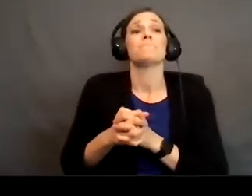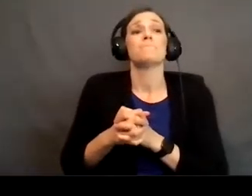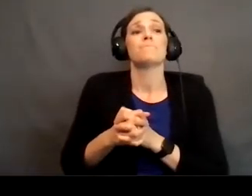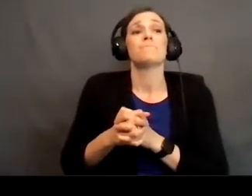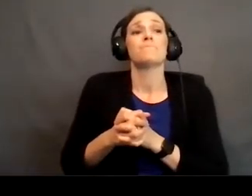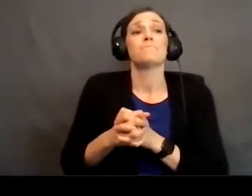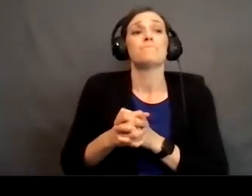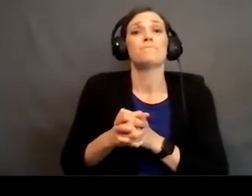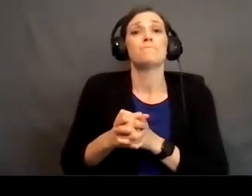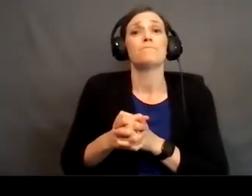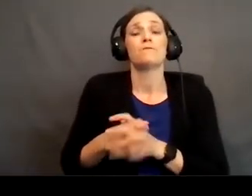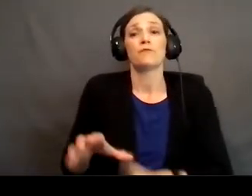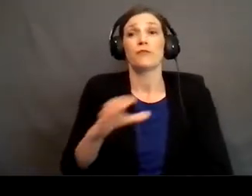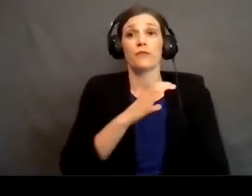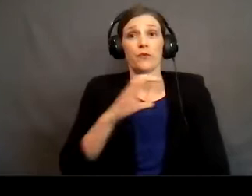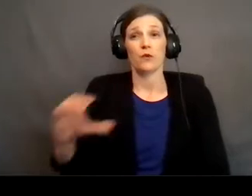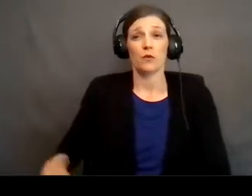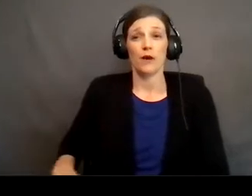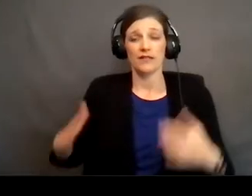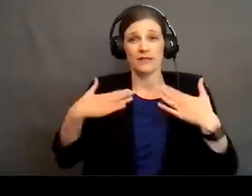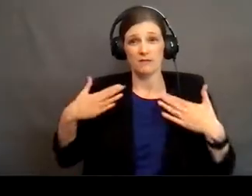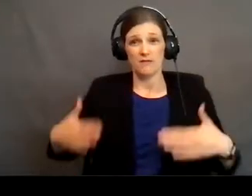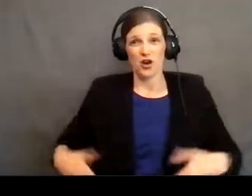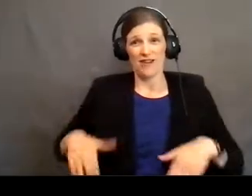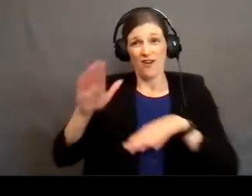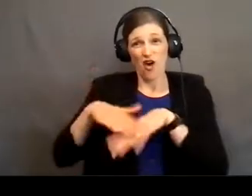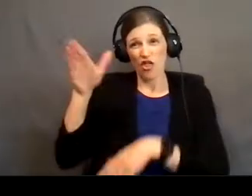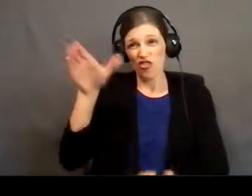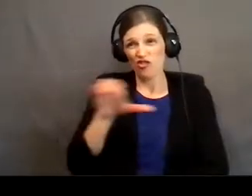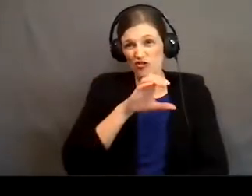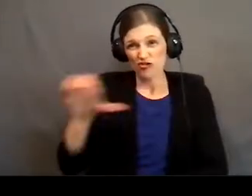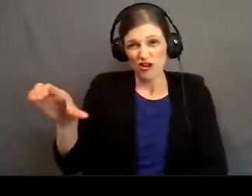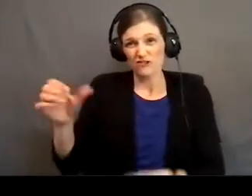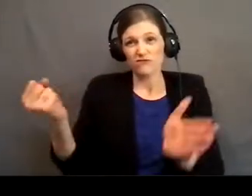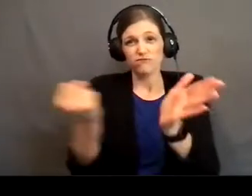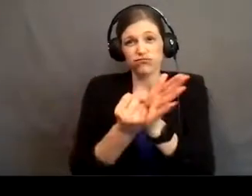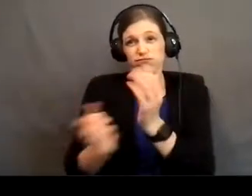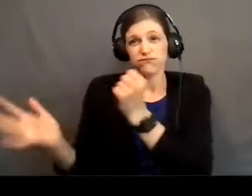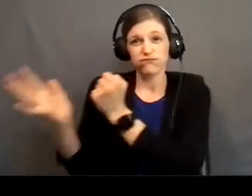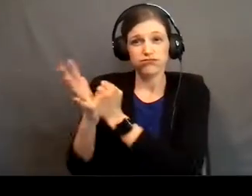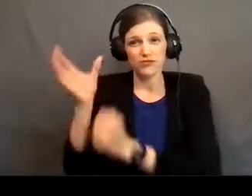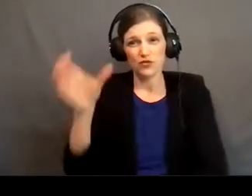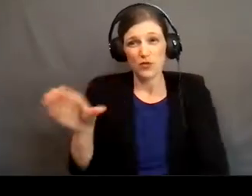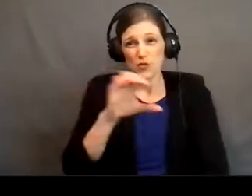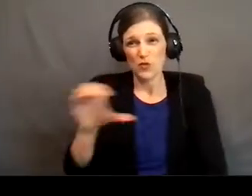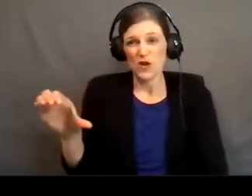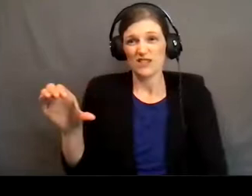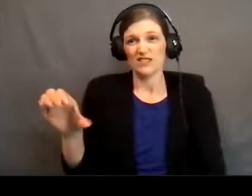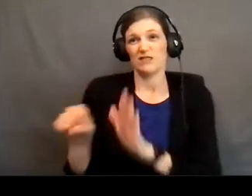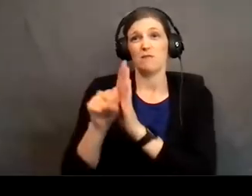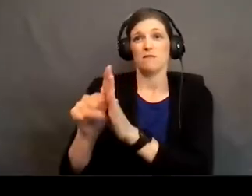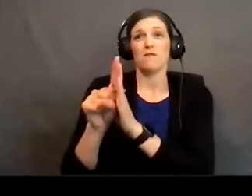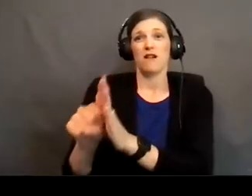And Christ's body on the cross when He was nailed to the cross it was symbolically torn